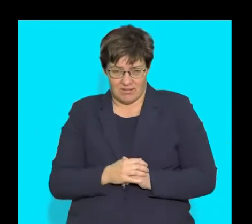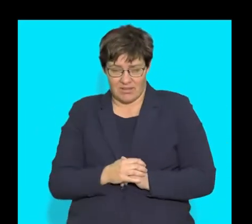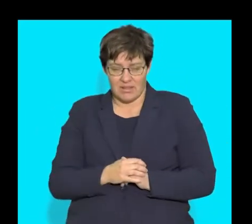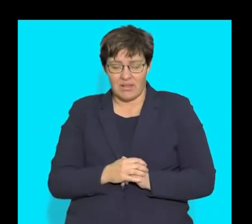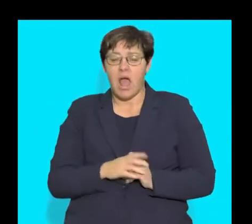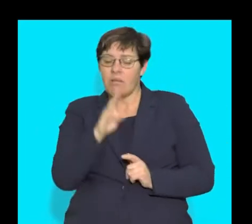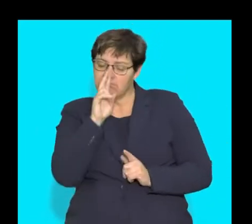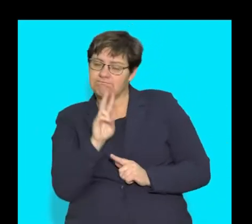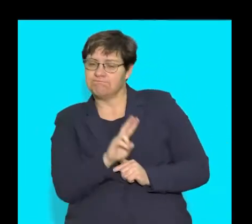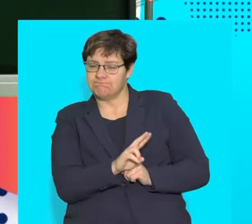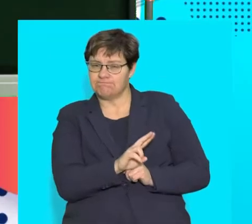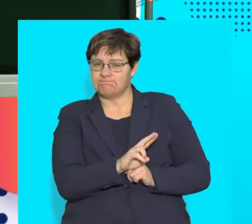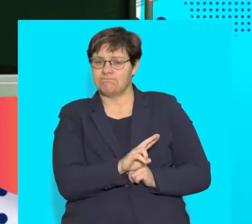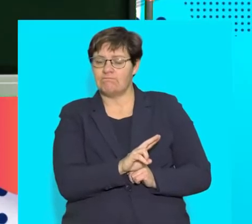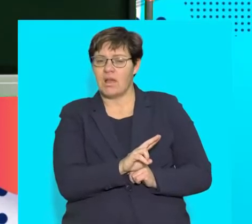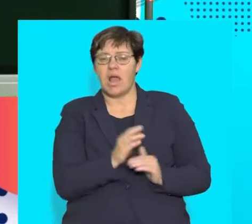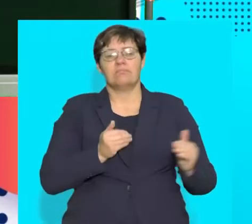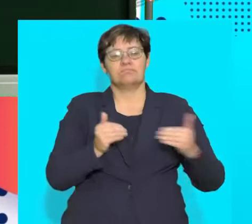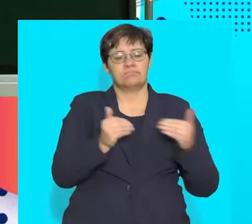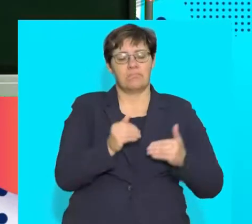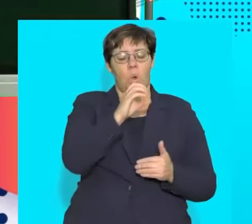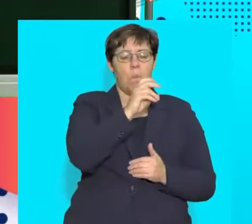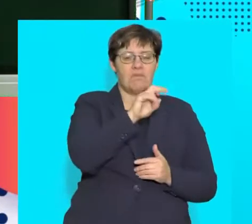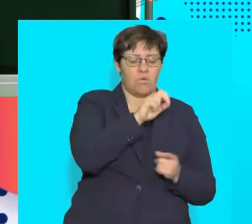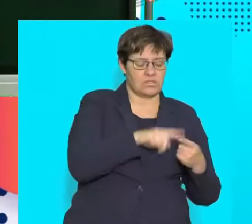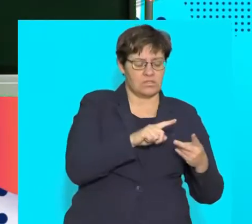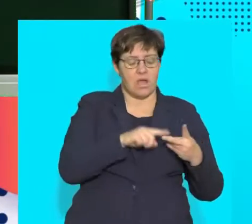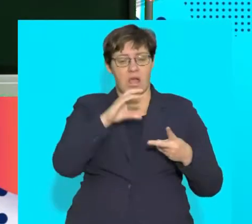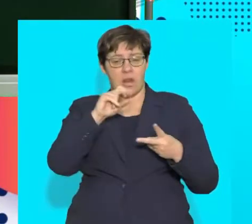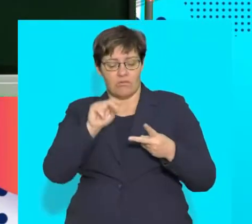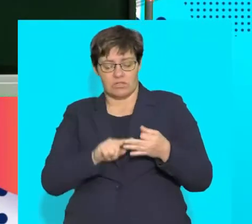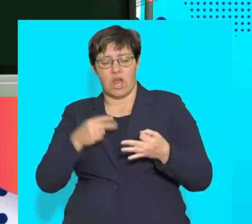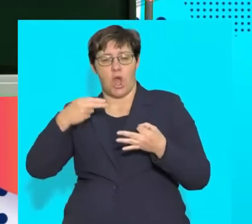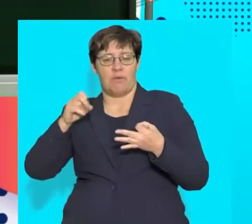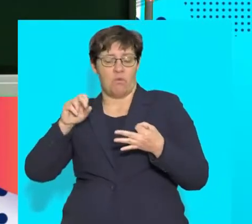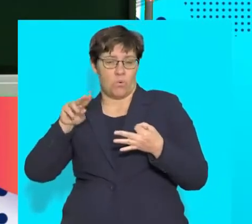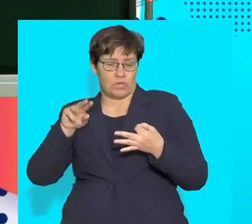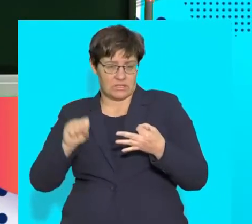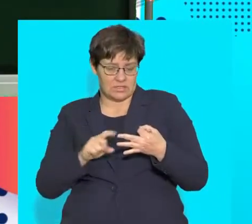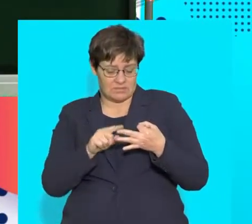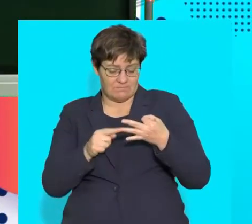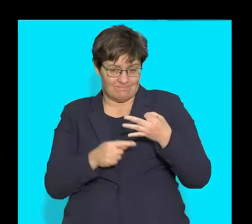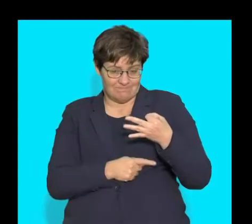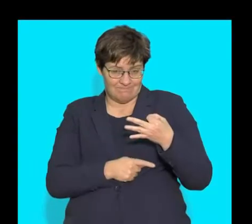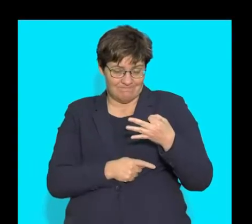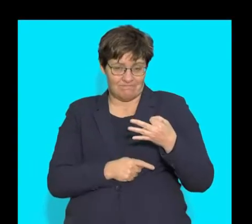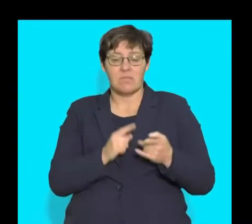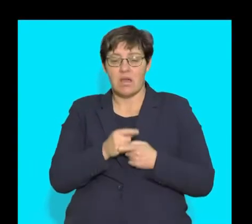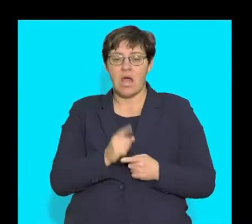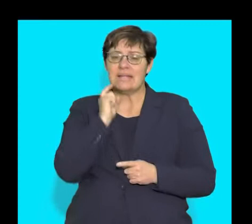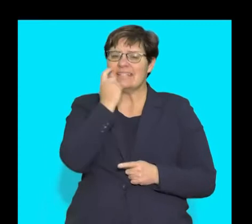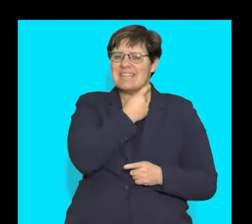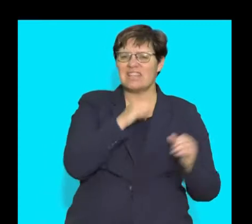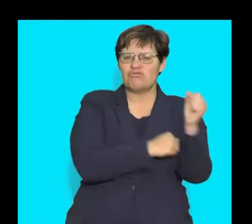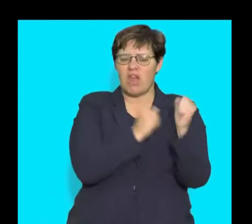we spent some time looking at the diet of omnivores, carnivores, and herbivores. We also looked at how their teeth